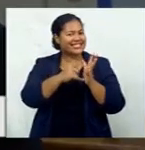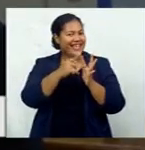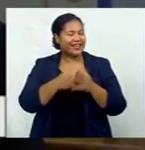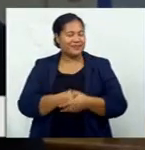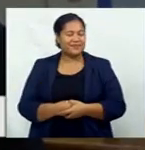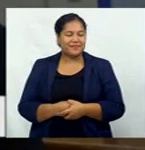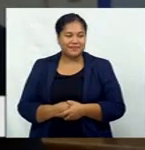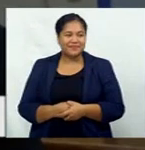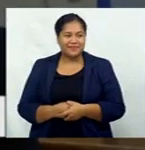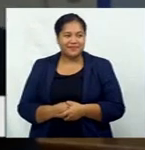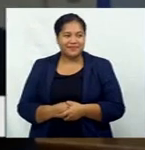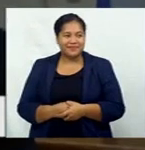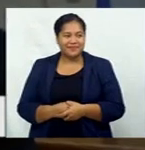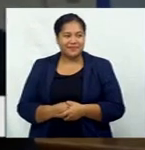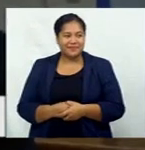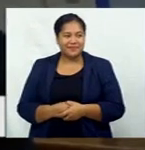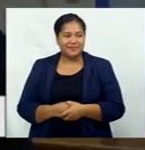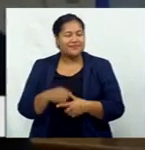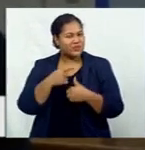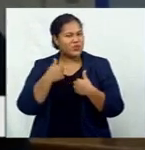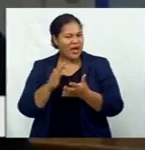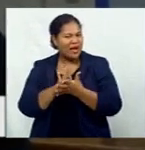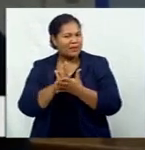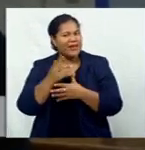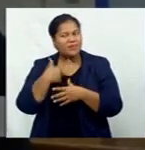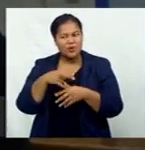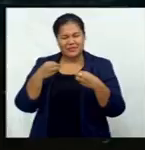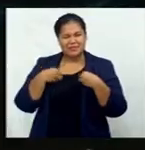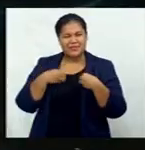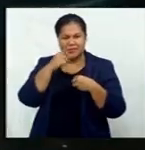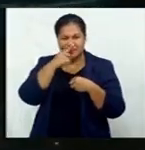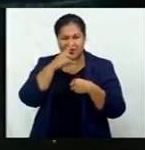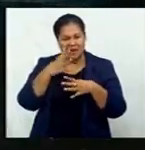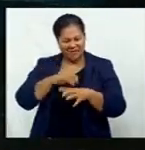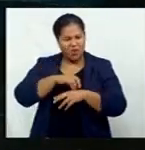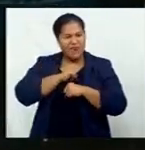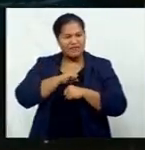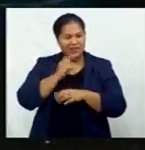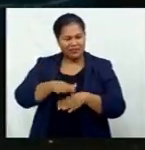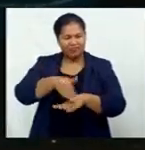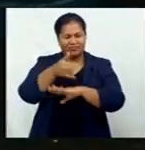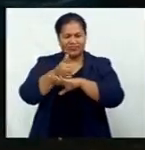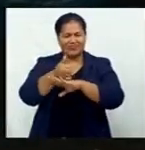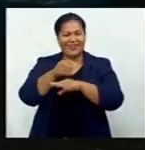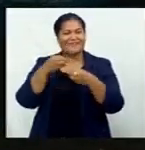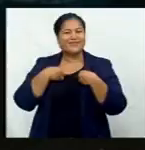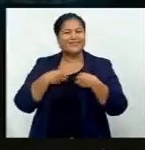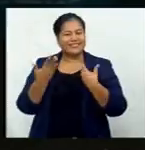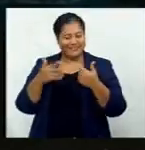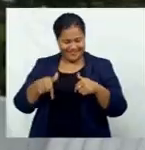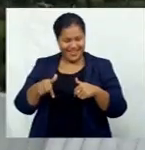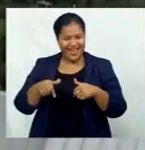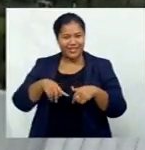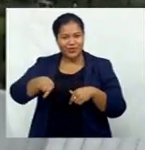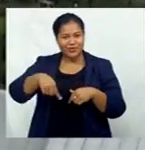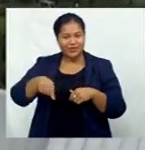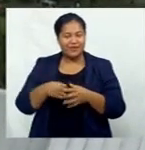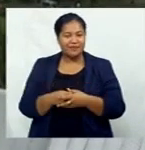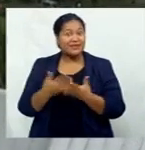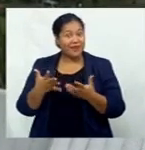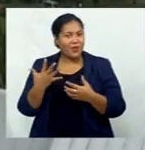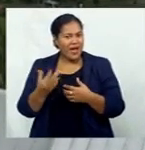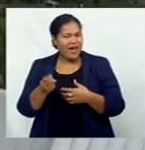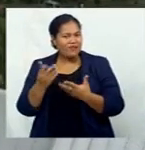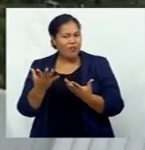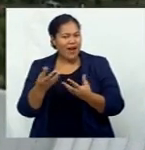business people are still having confidence in setting up their business in Suva. Now we've got one of the investors